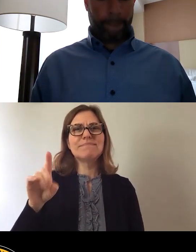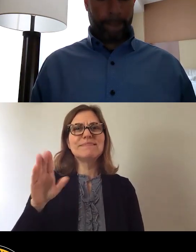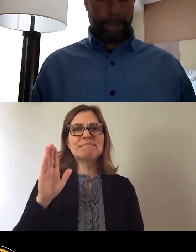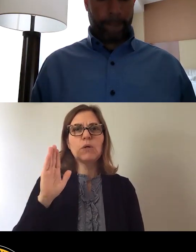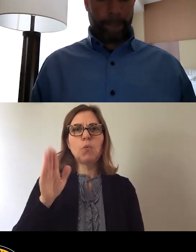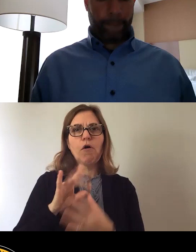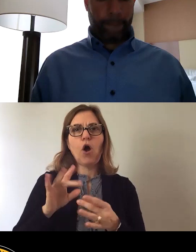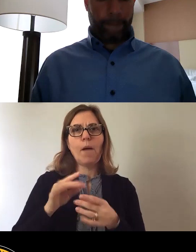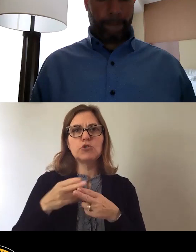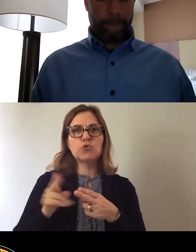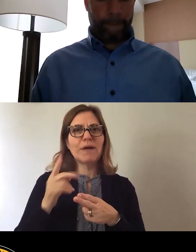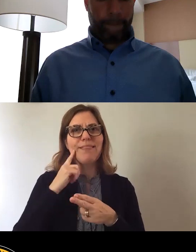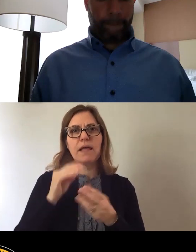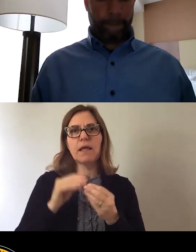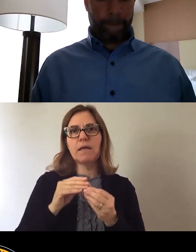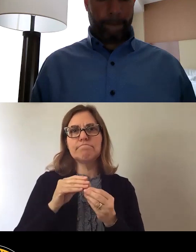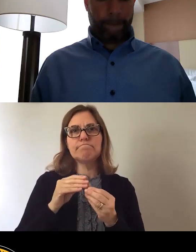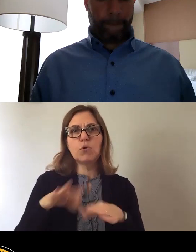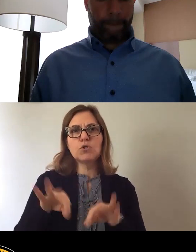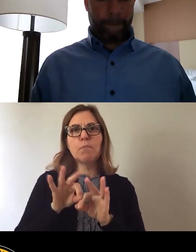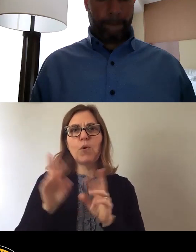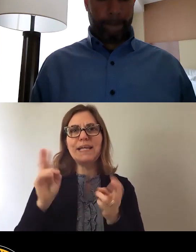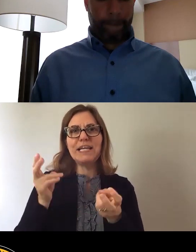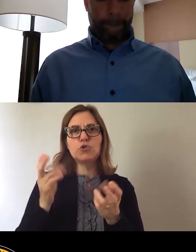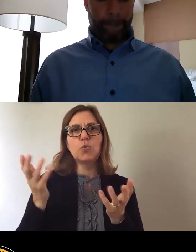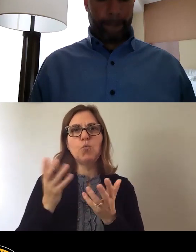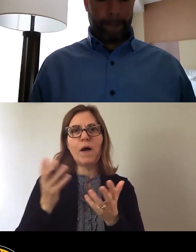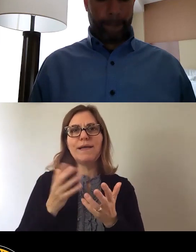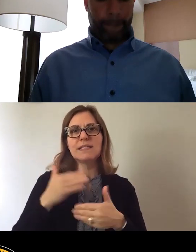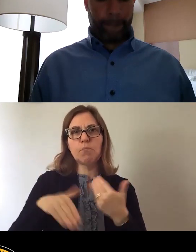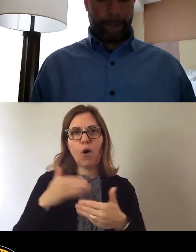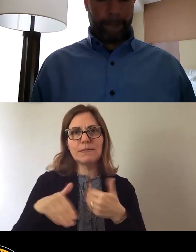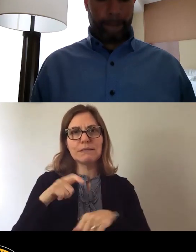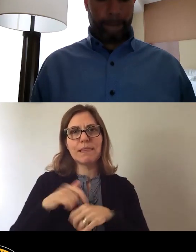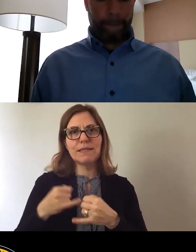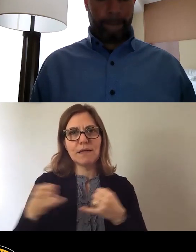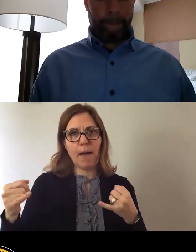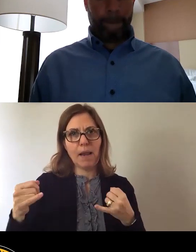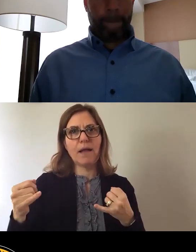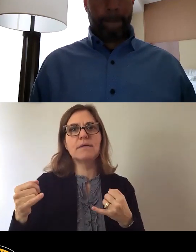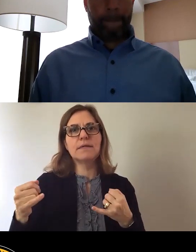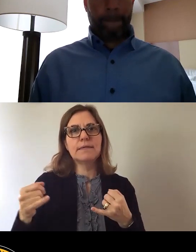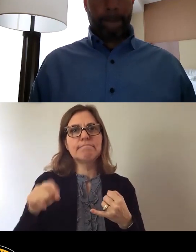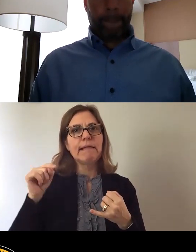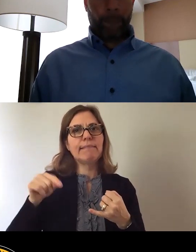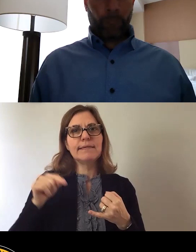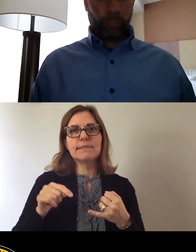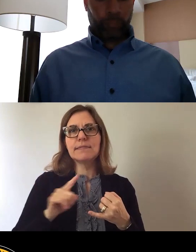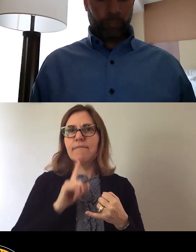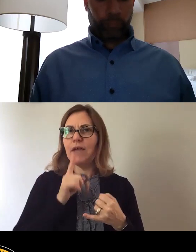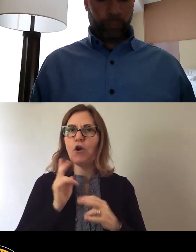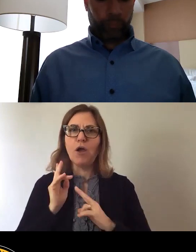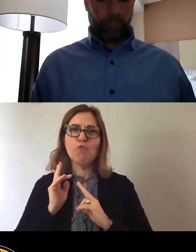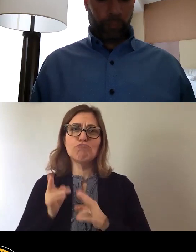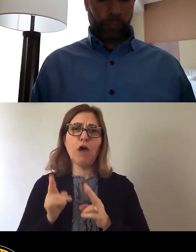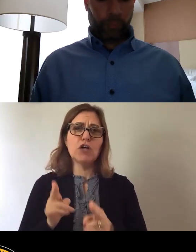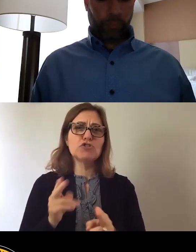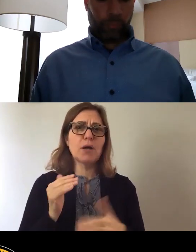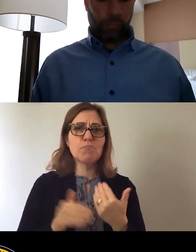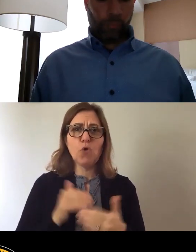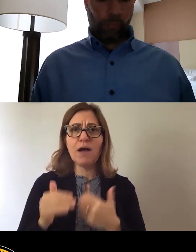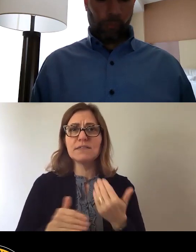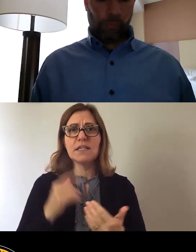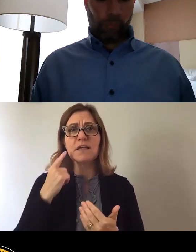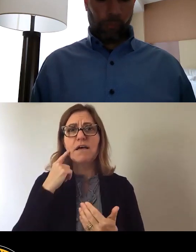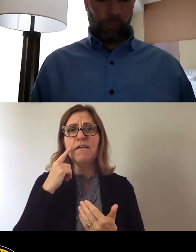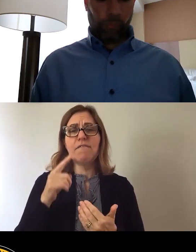short. I think the major issue here is the process and timeline. This is an extremely rushed process for presenting